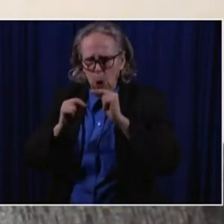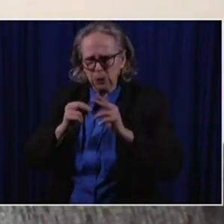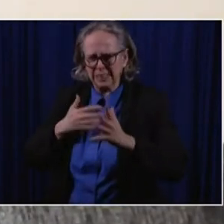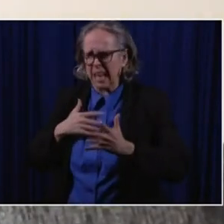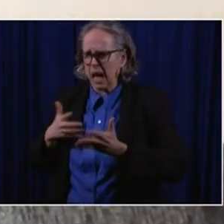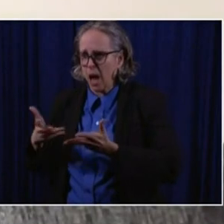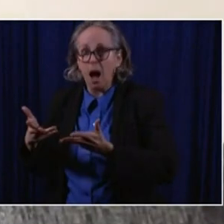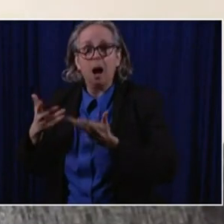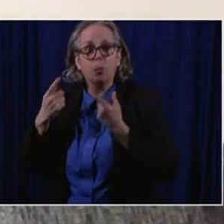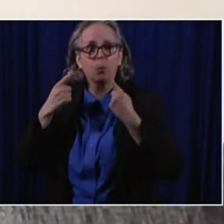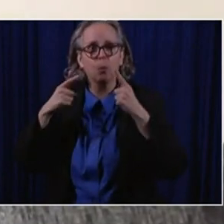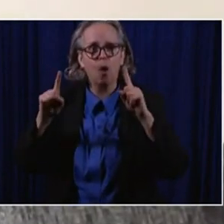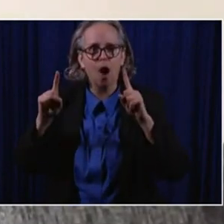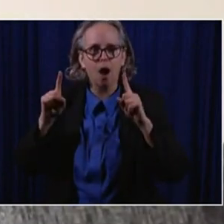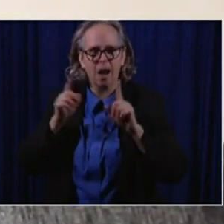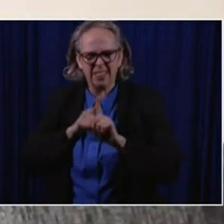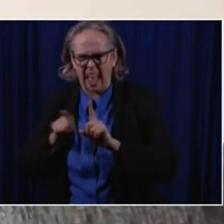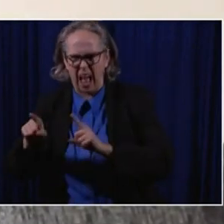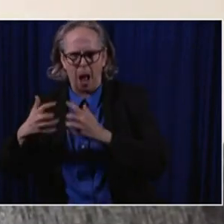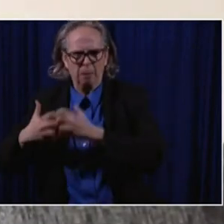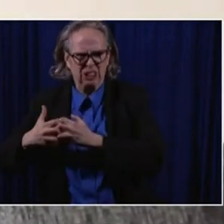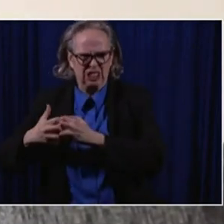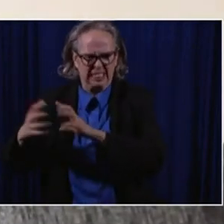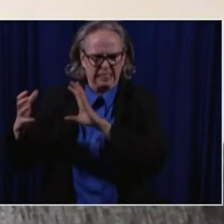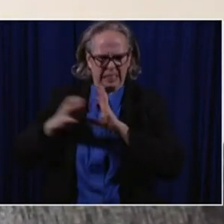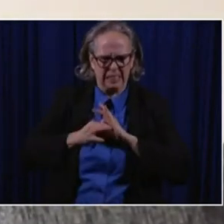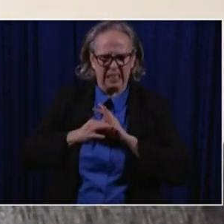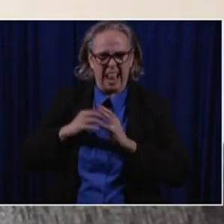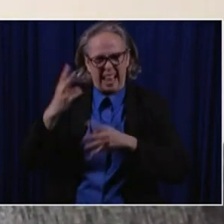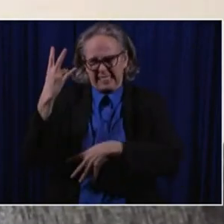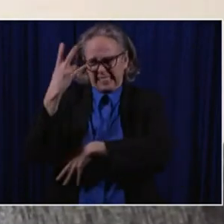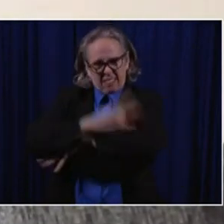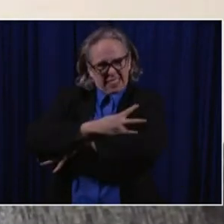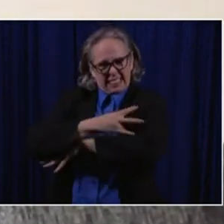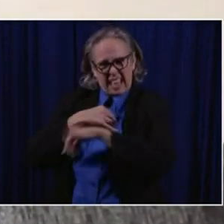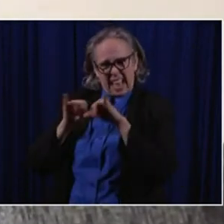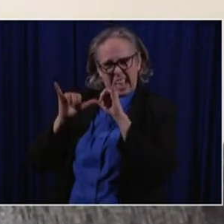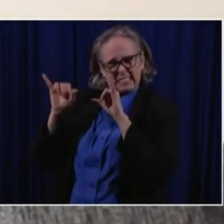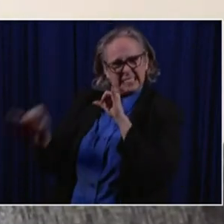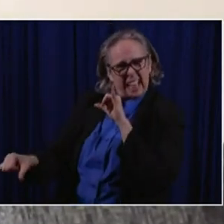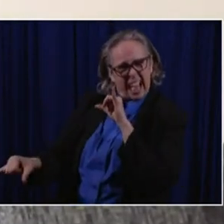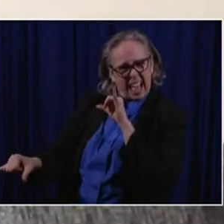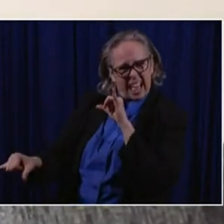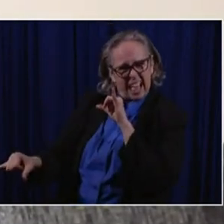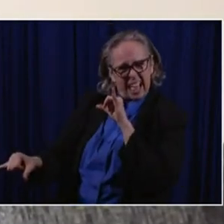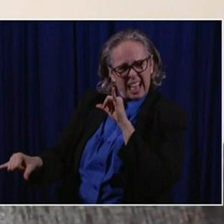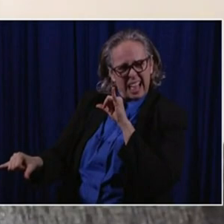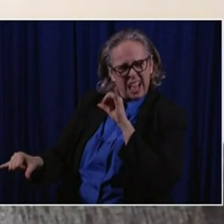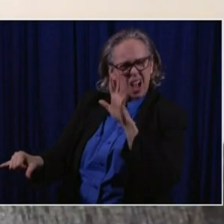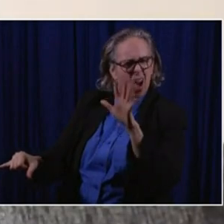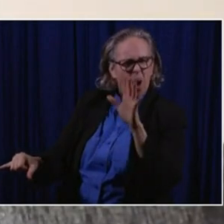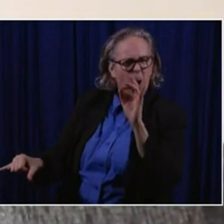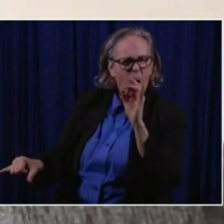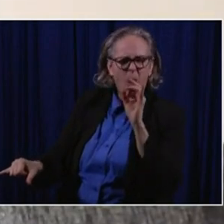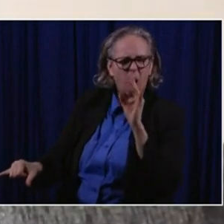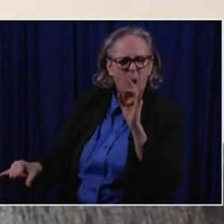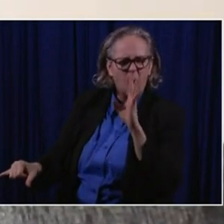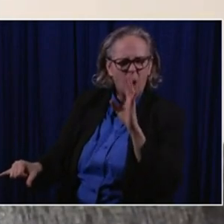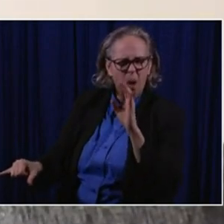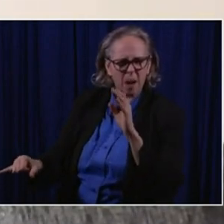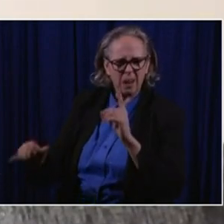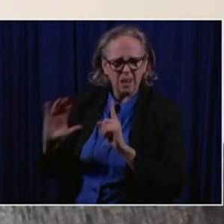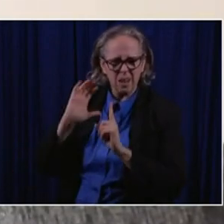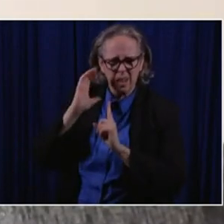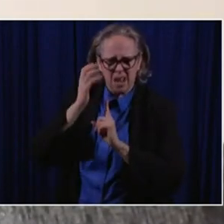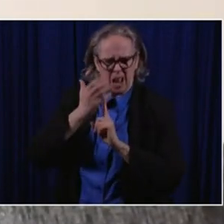at the hospital for seven days. I was, um, it's really hard to be a COVID patient. I've been on